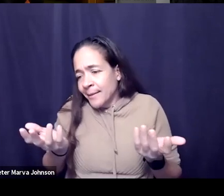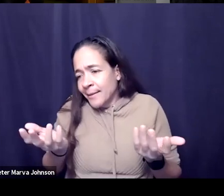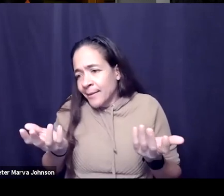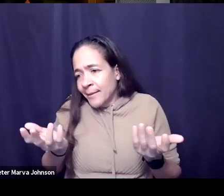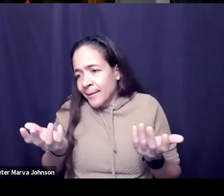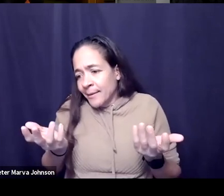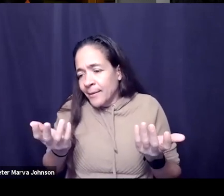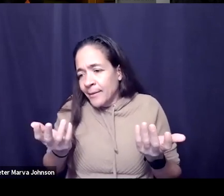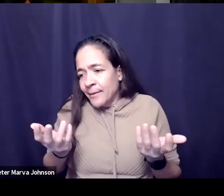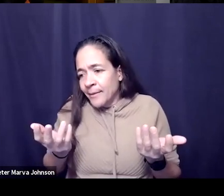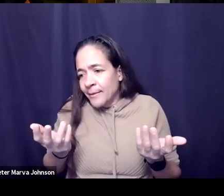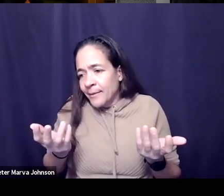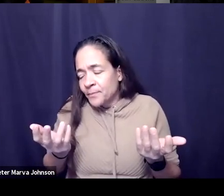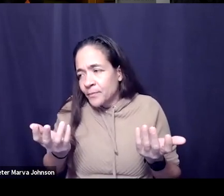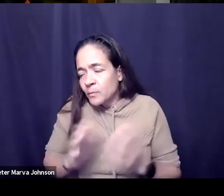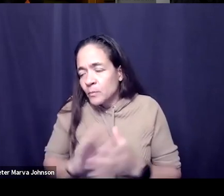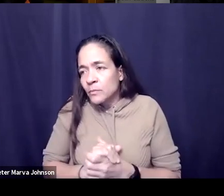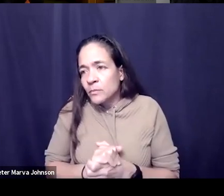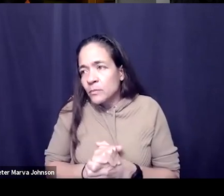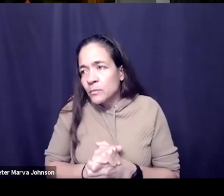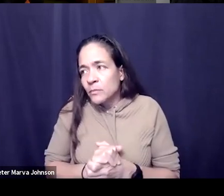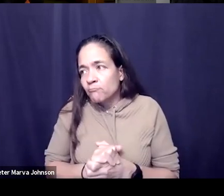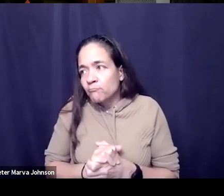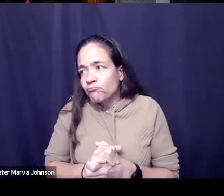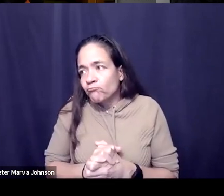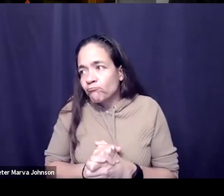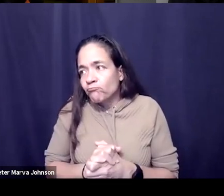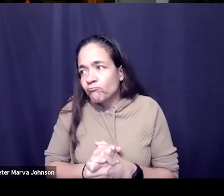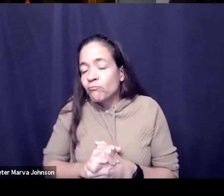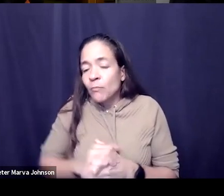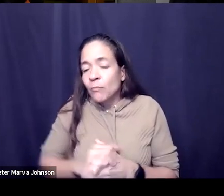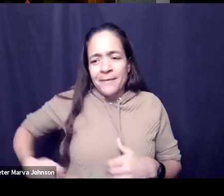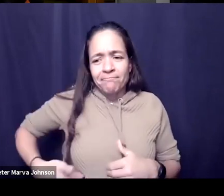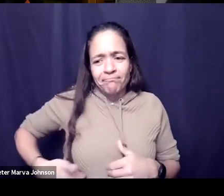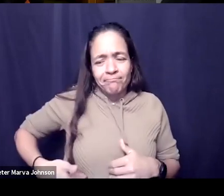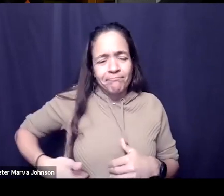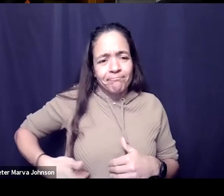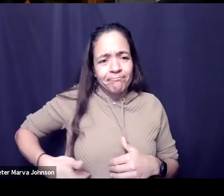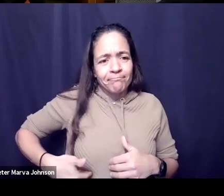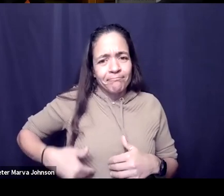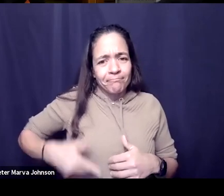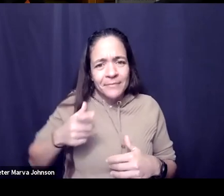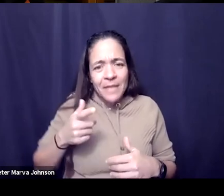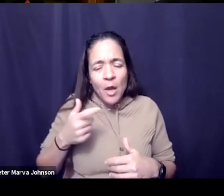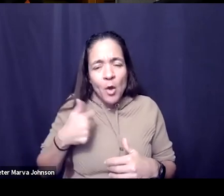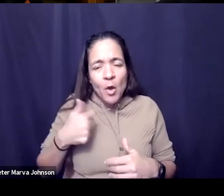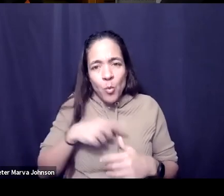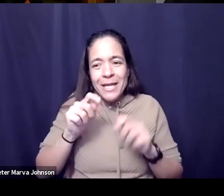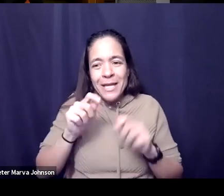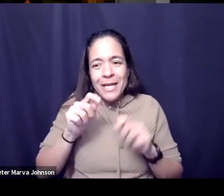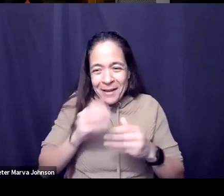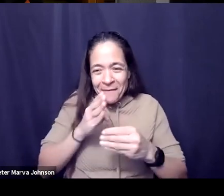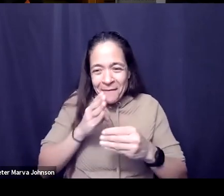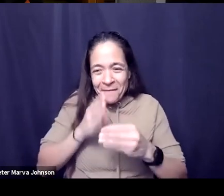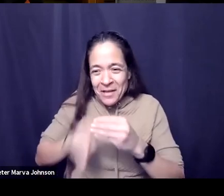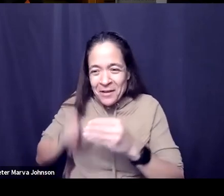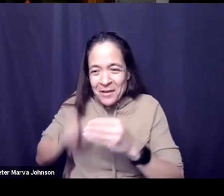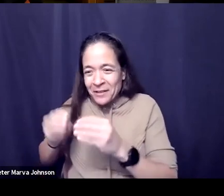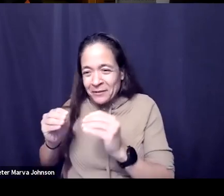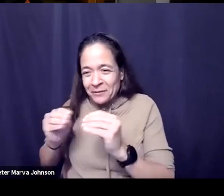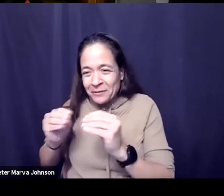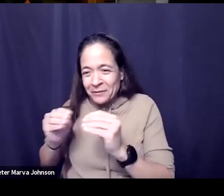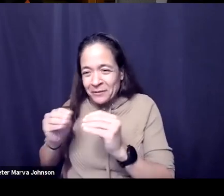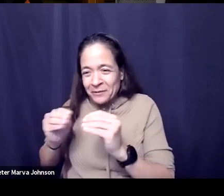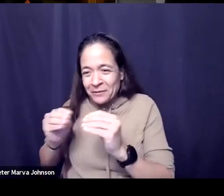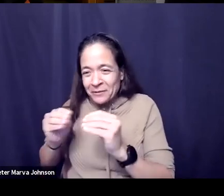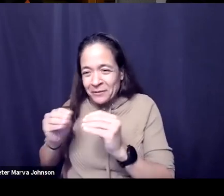hunch that there's more that we can do together you know we don't need to reduce them to an audience you